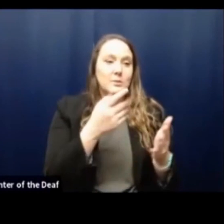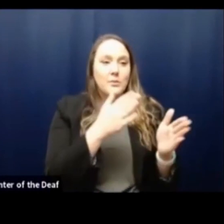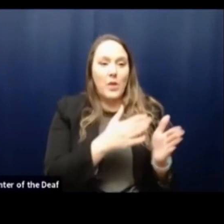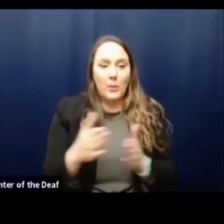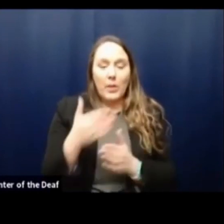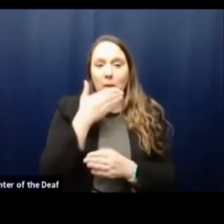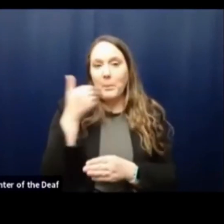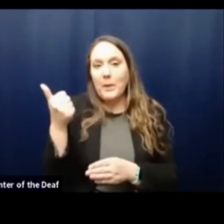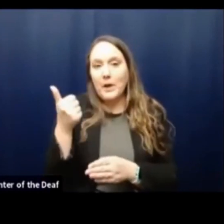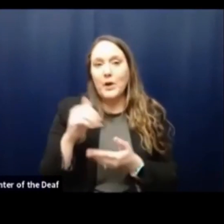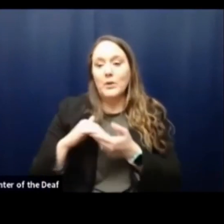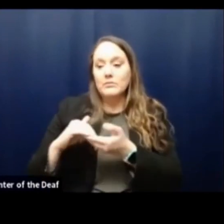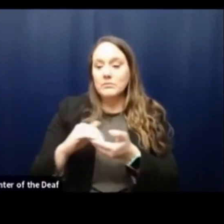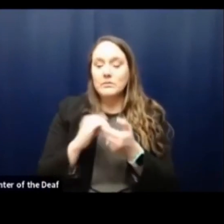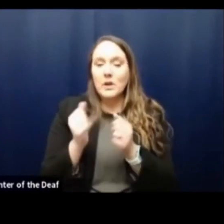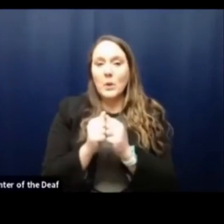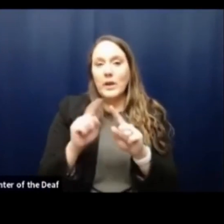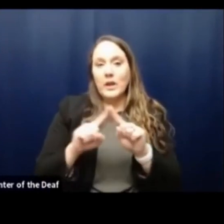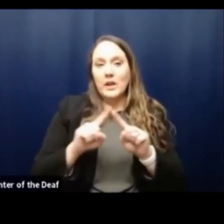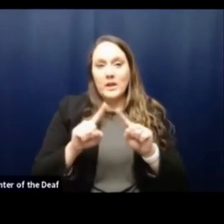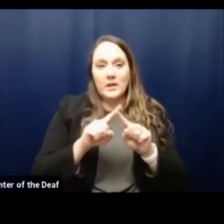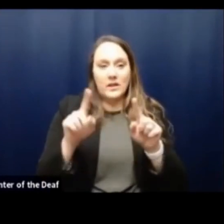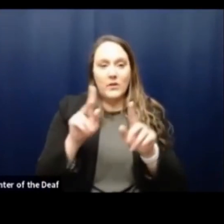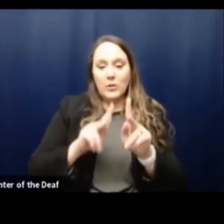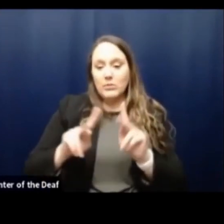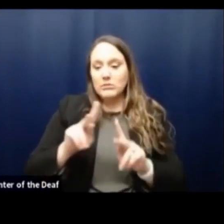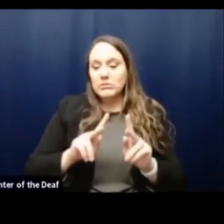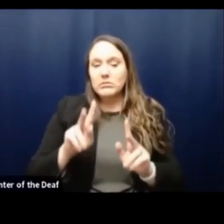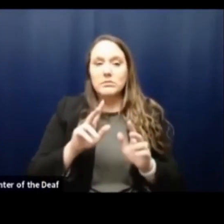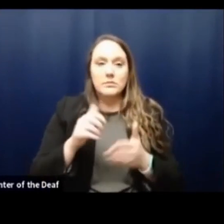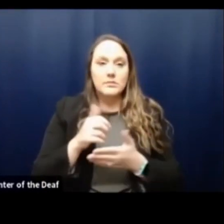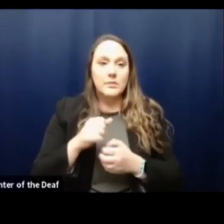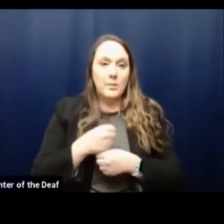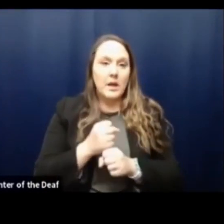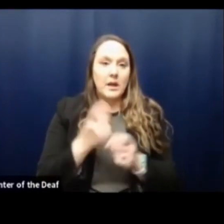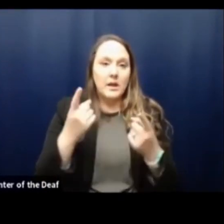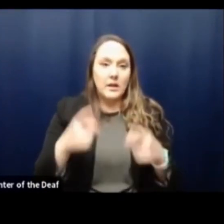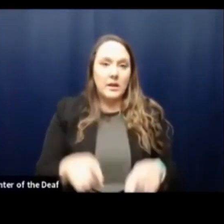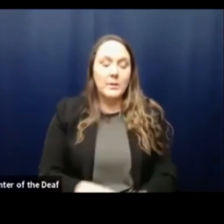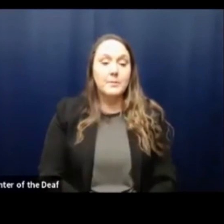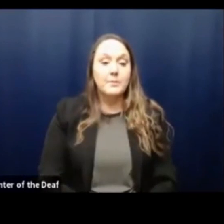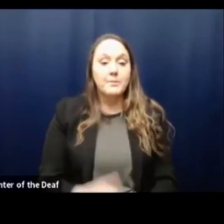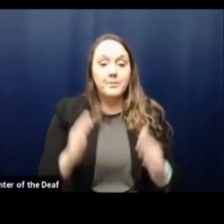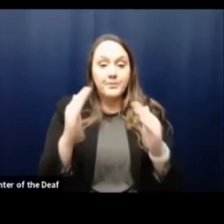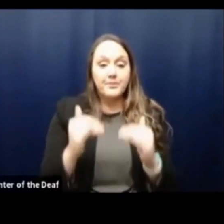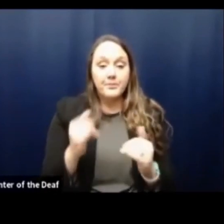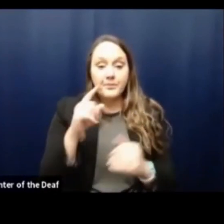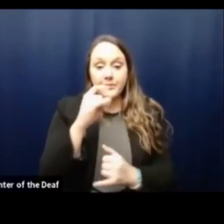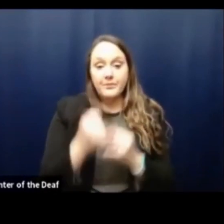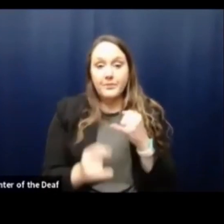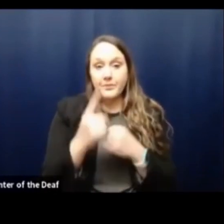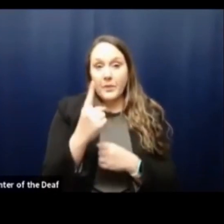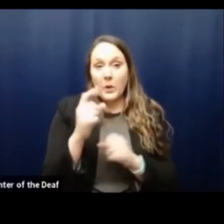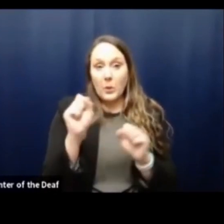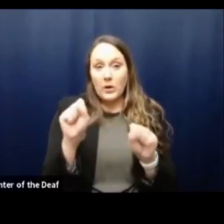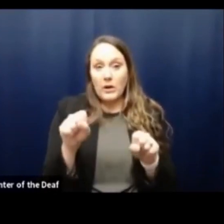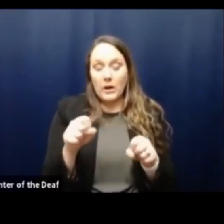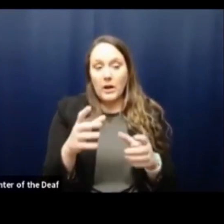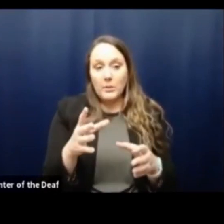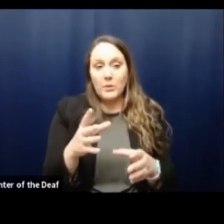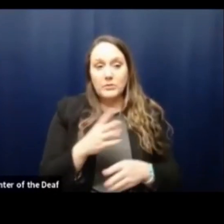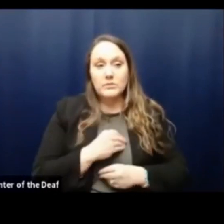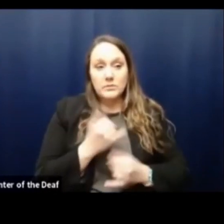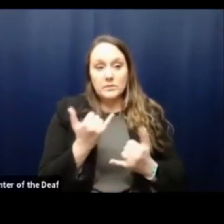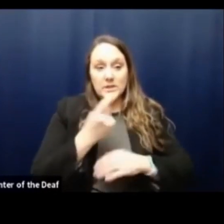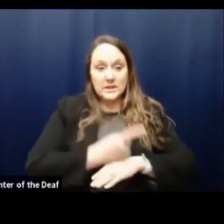with, um, some different partners to make that happen. Next question. This probably will be the last one we're able to take today because of